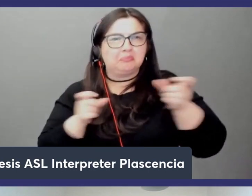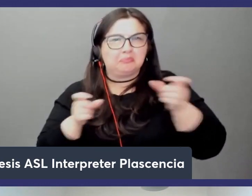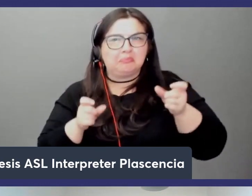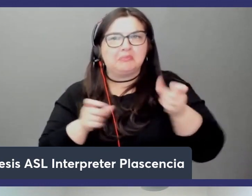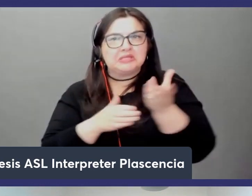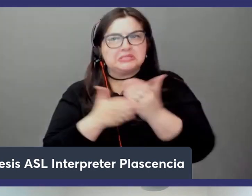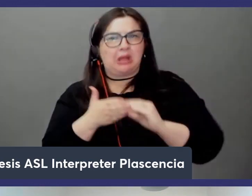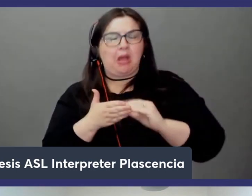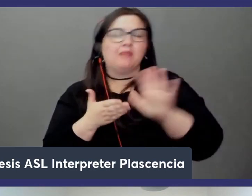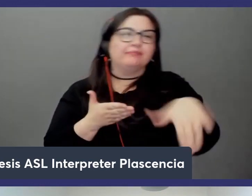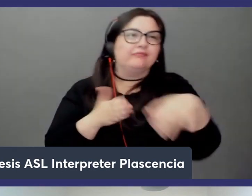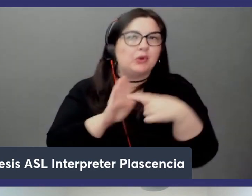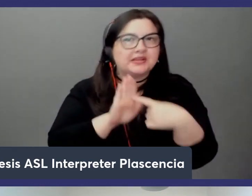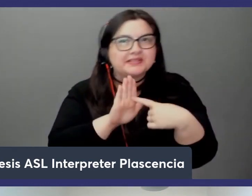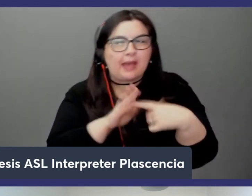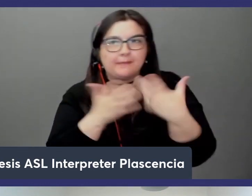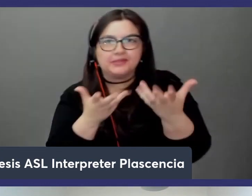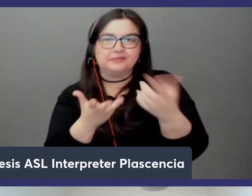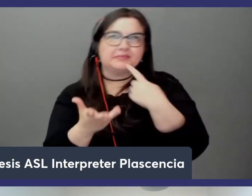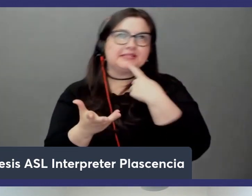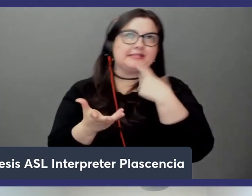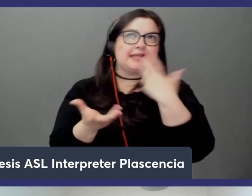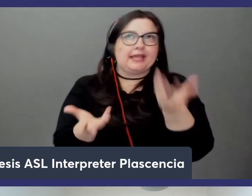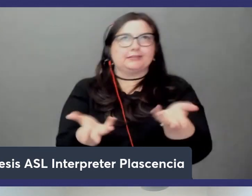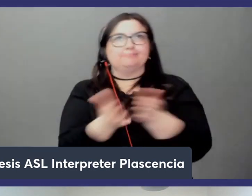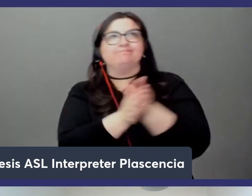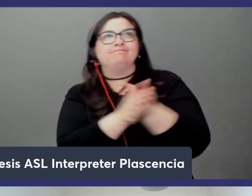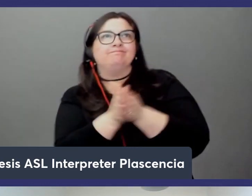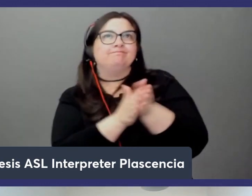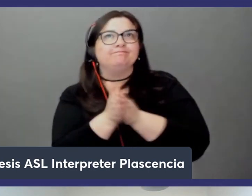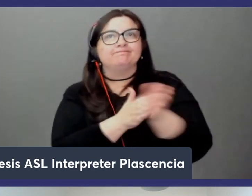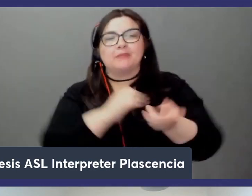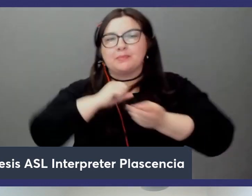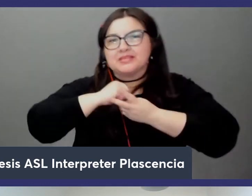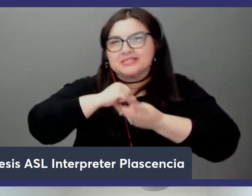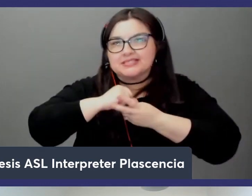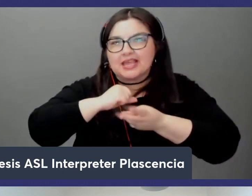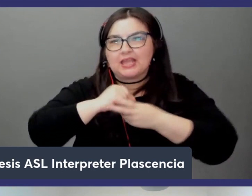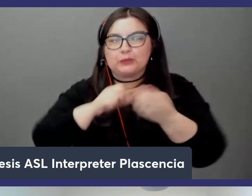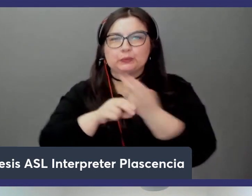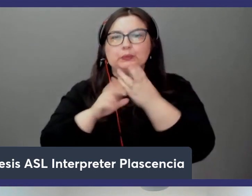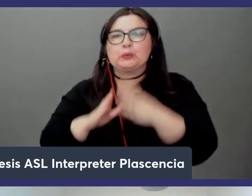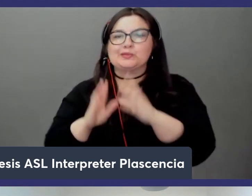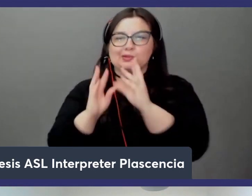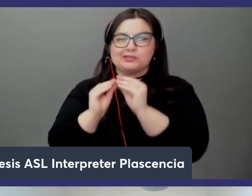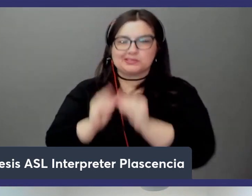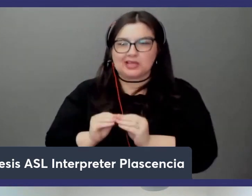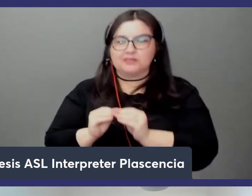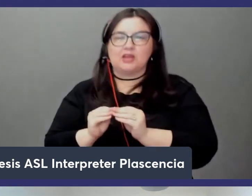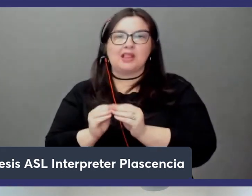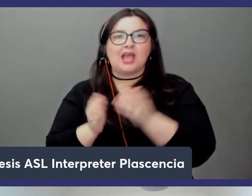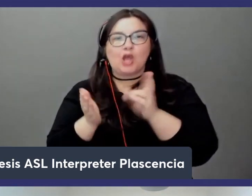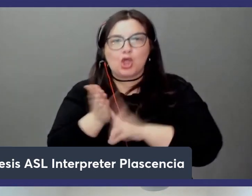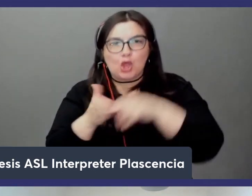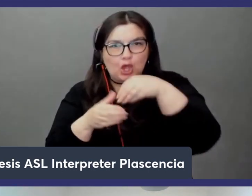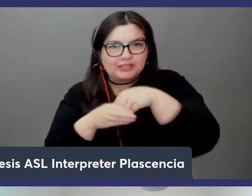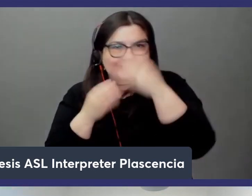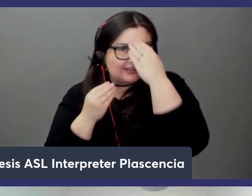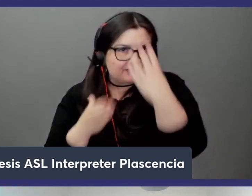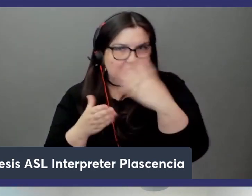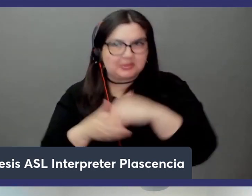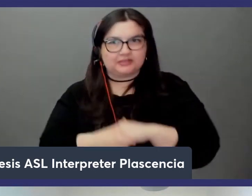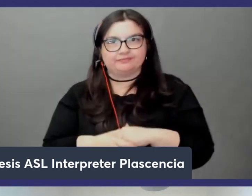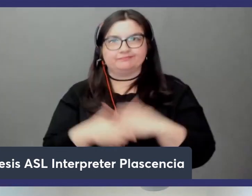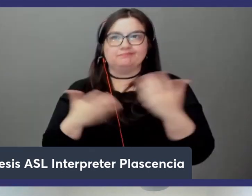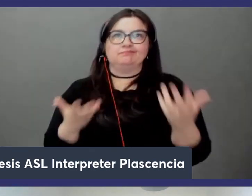fine with that for example uh let's say you know you might be uh storing user session data like login information right and hey